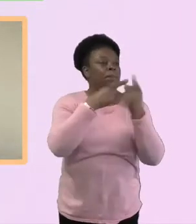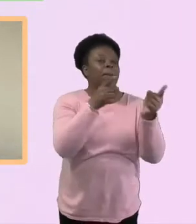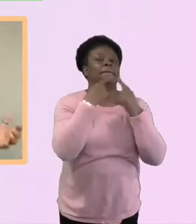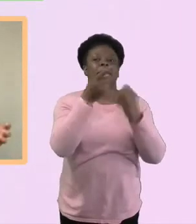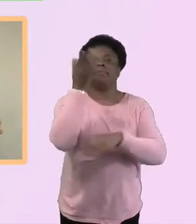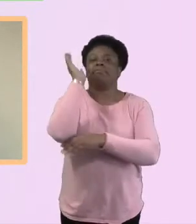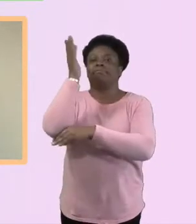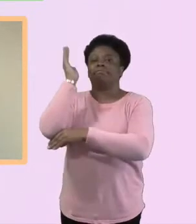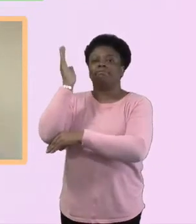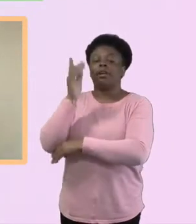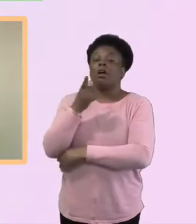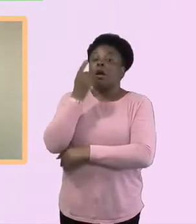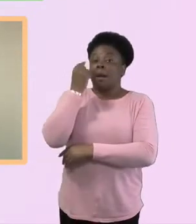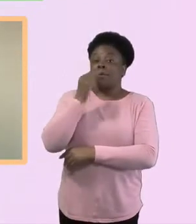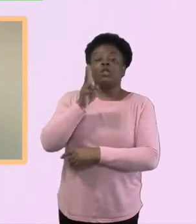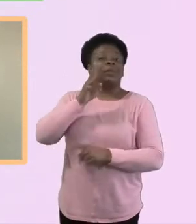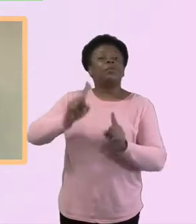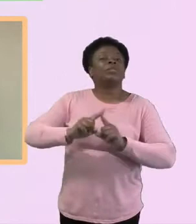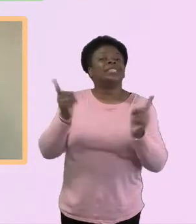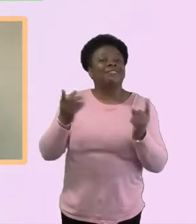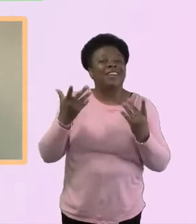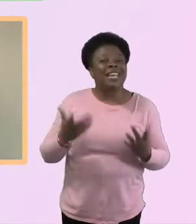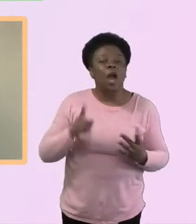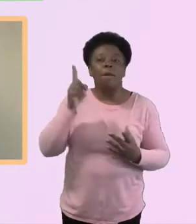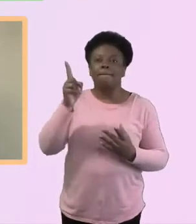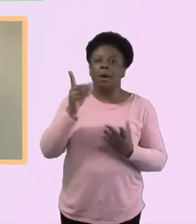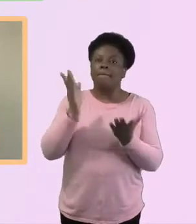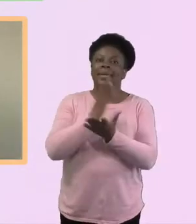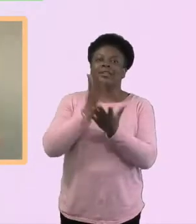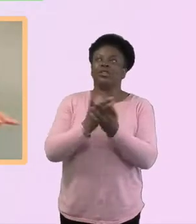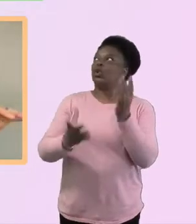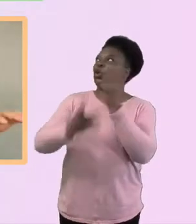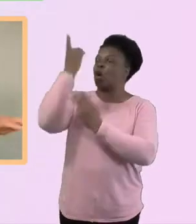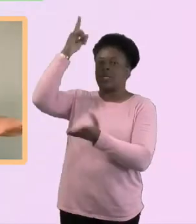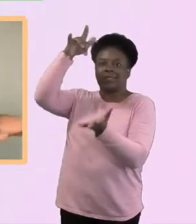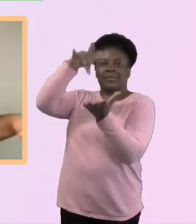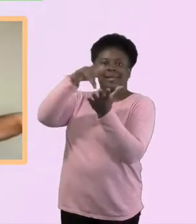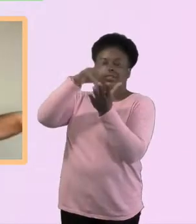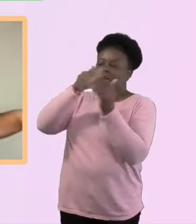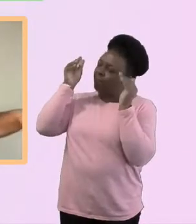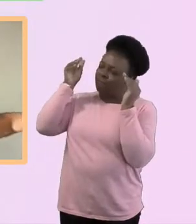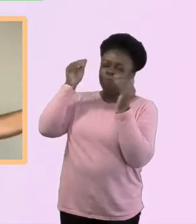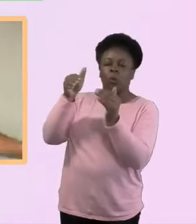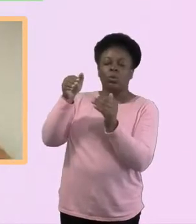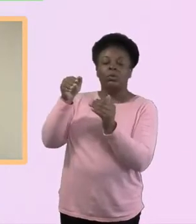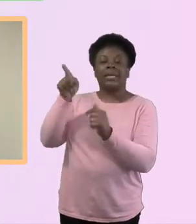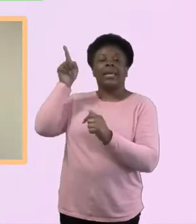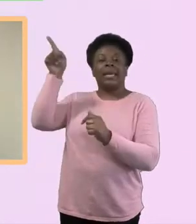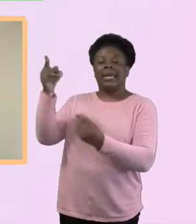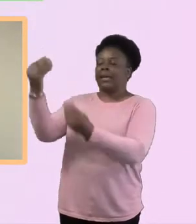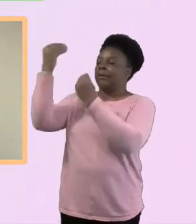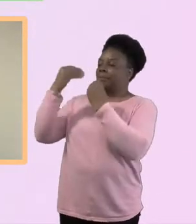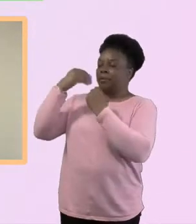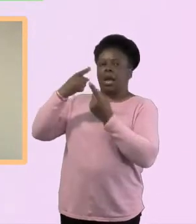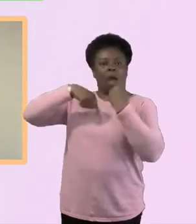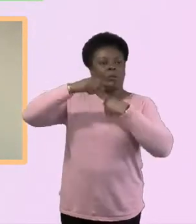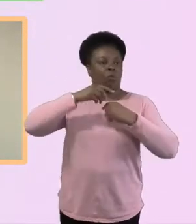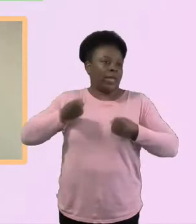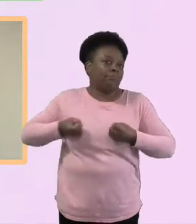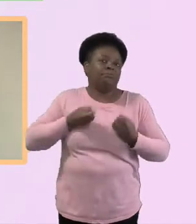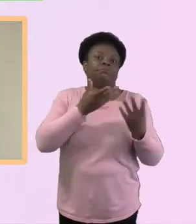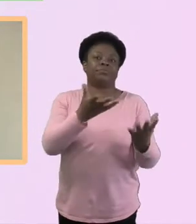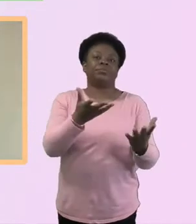looked, but if God is at the center of it, if he's calling us, guiding us, leading us, speaking into that, that is a hundred percent church. And